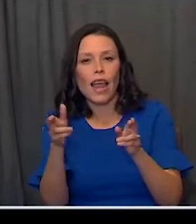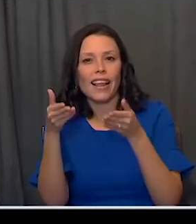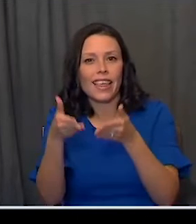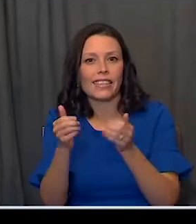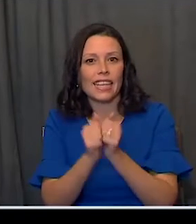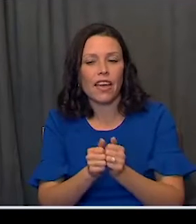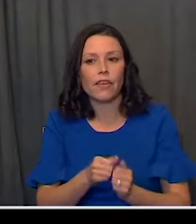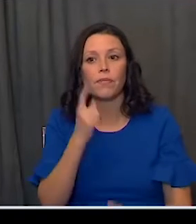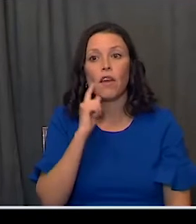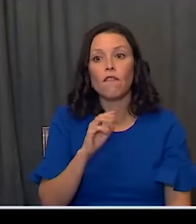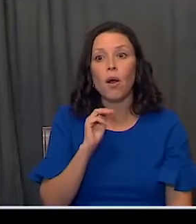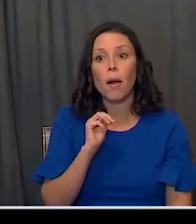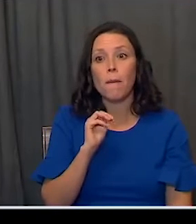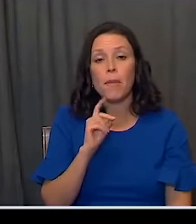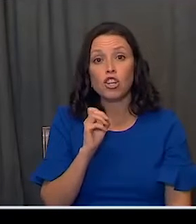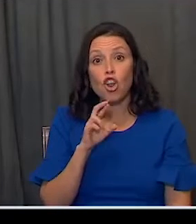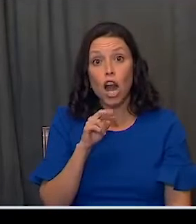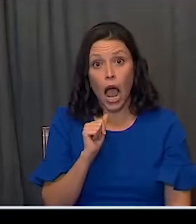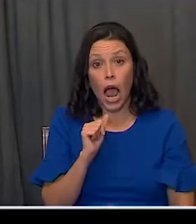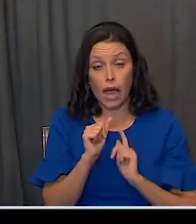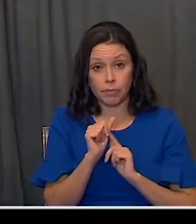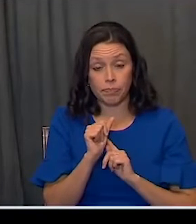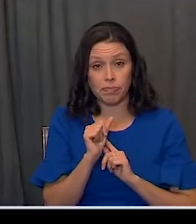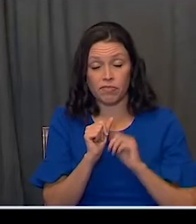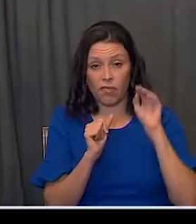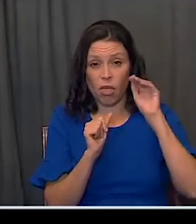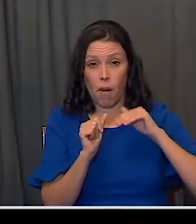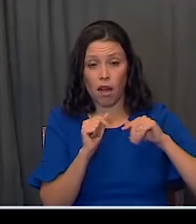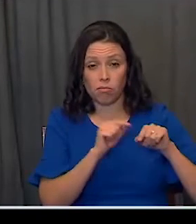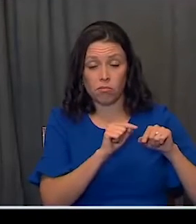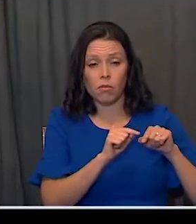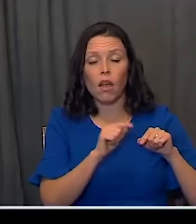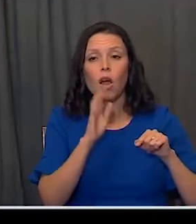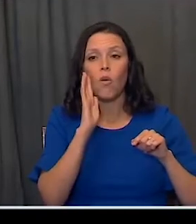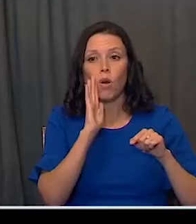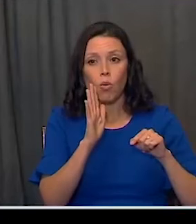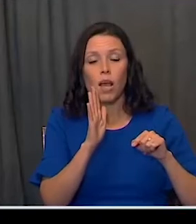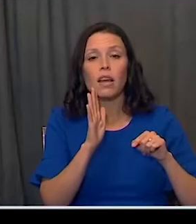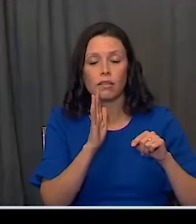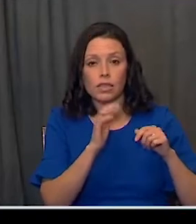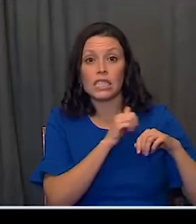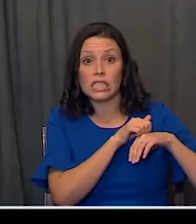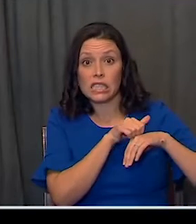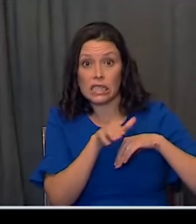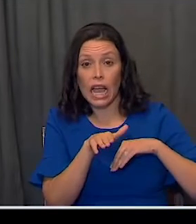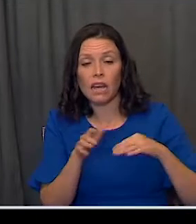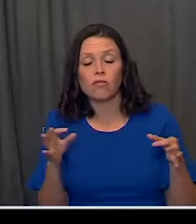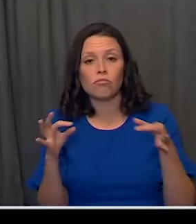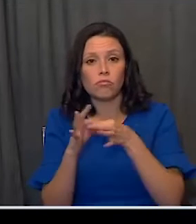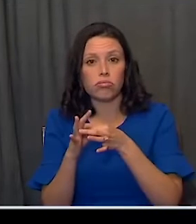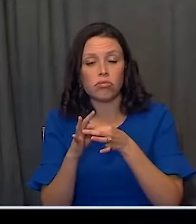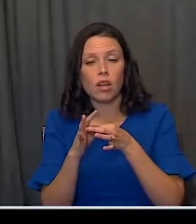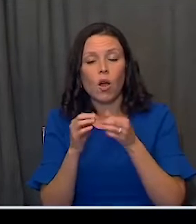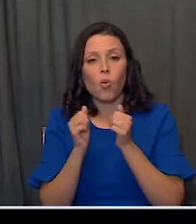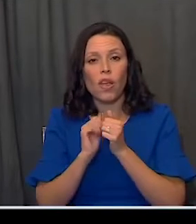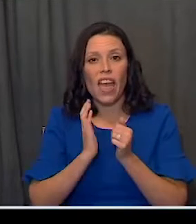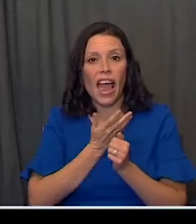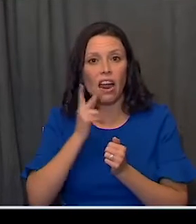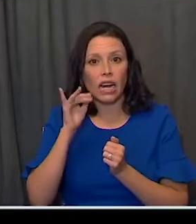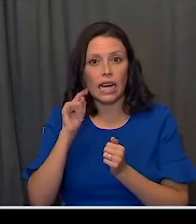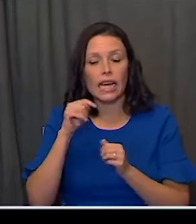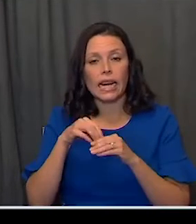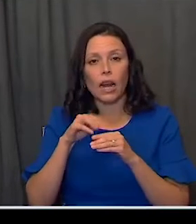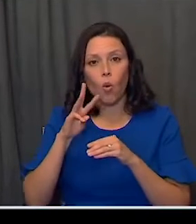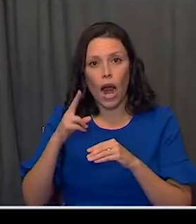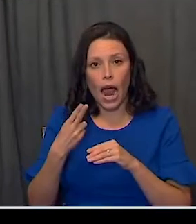vaccine, what we're going to do is we're going to meet up the vaccine with the ancillary kits at a distribution warehouse.